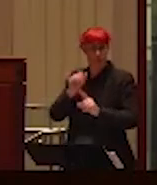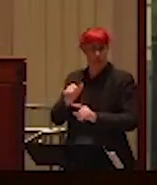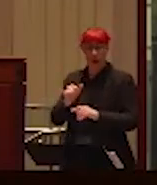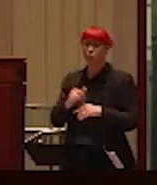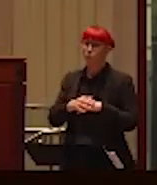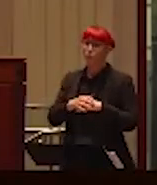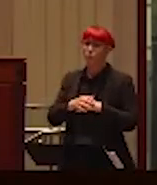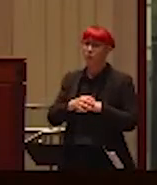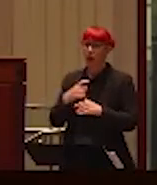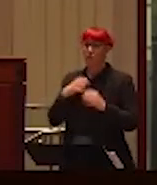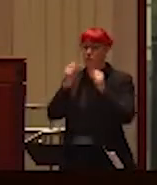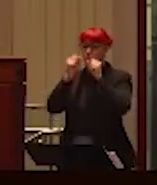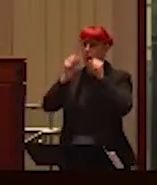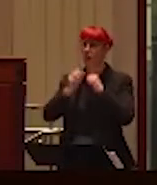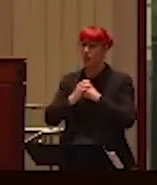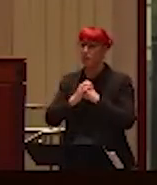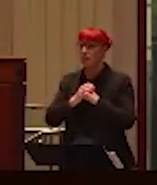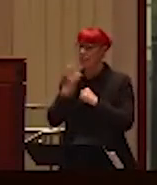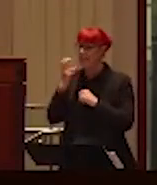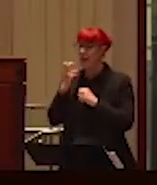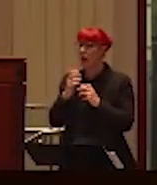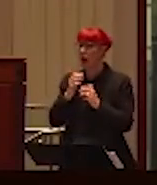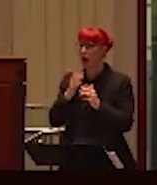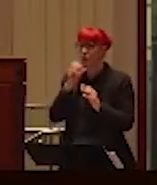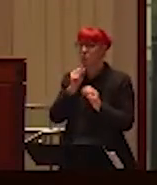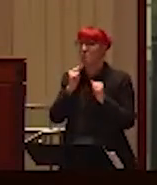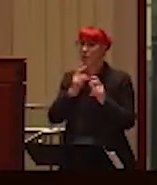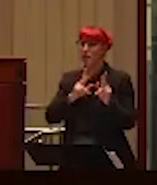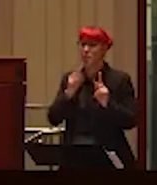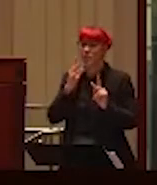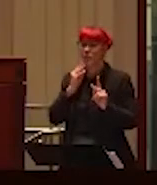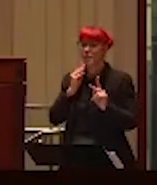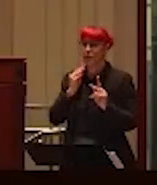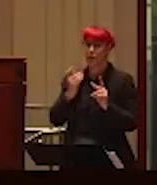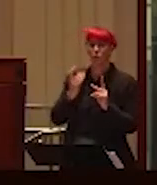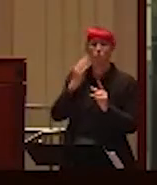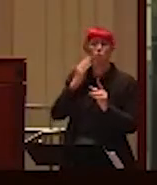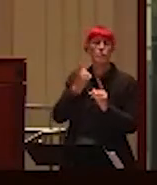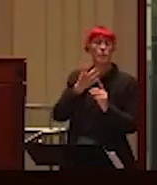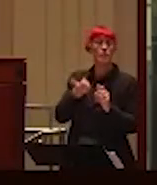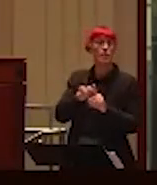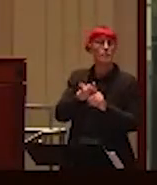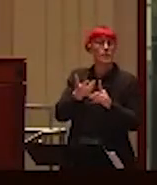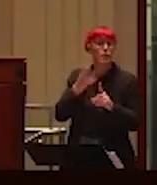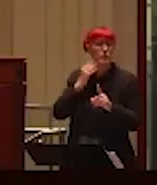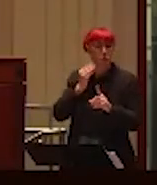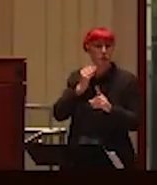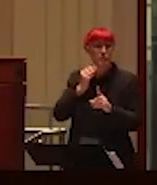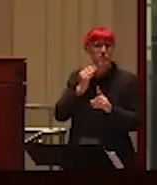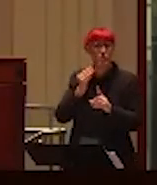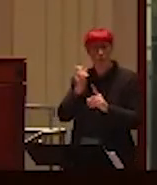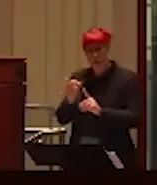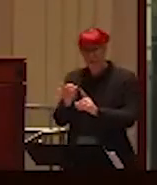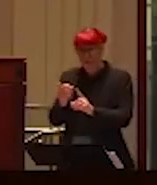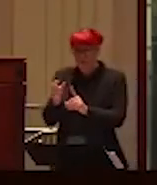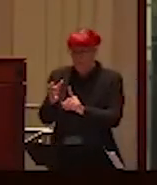survivors in the room, survivors who are watching online and say that no one should experience abuse. It's not okay. If you find the